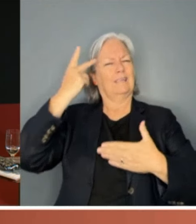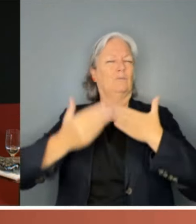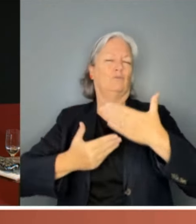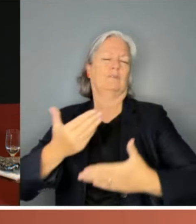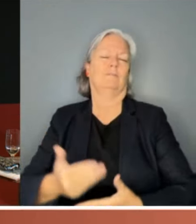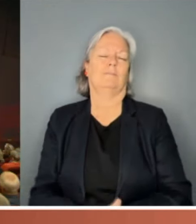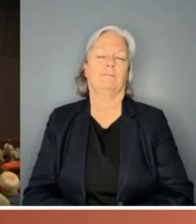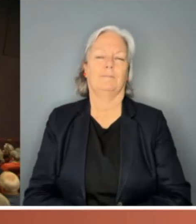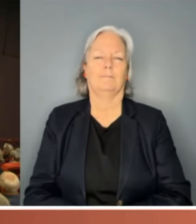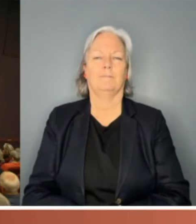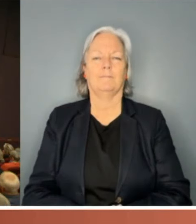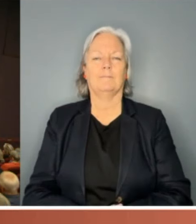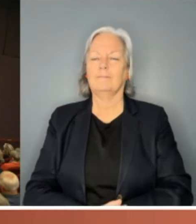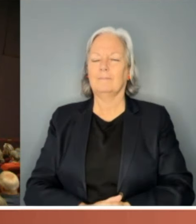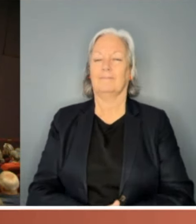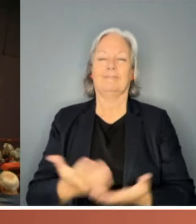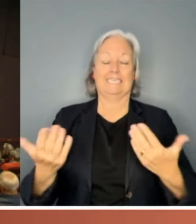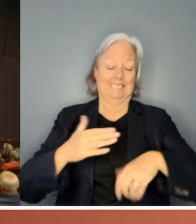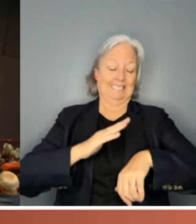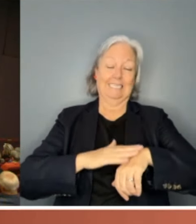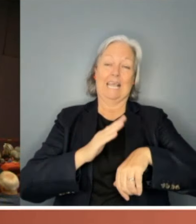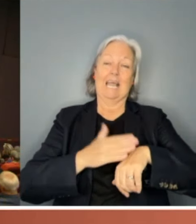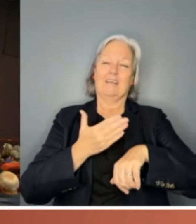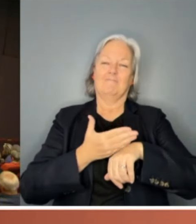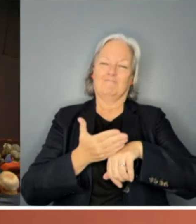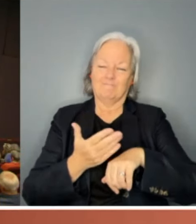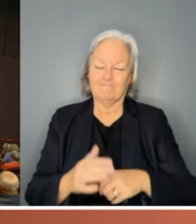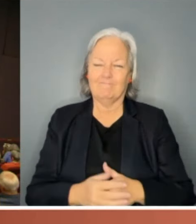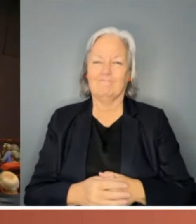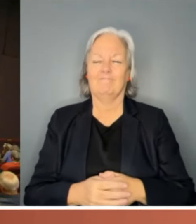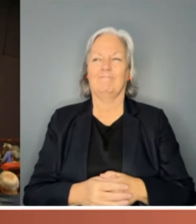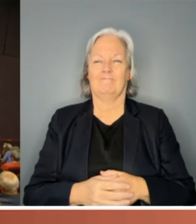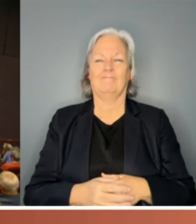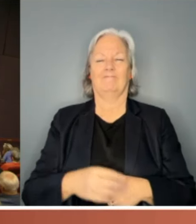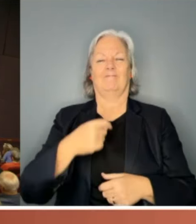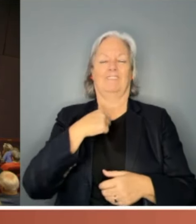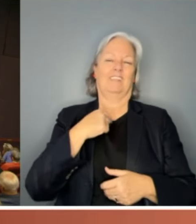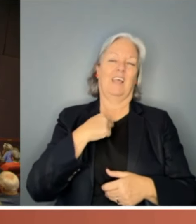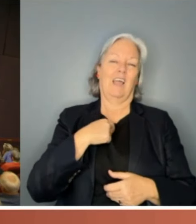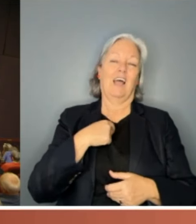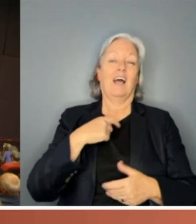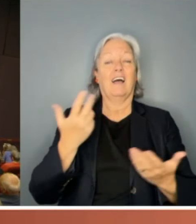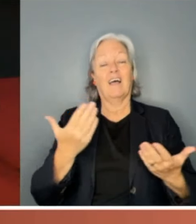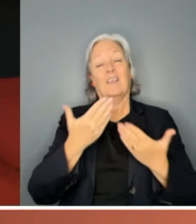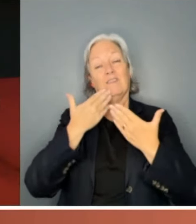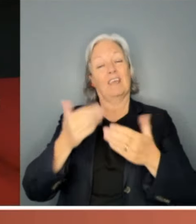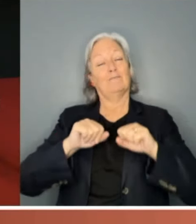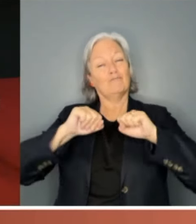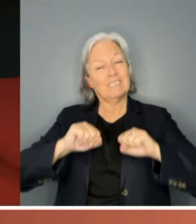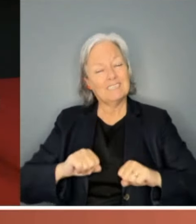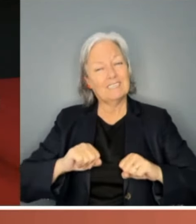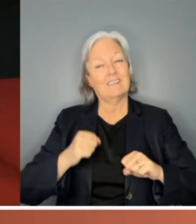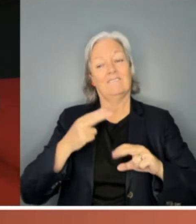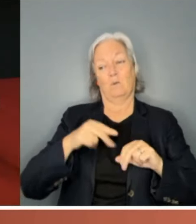Well, time has defeated us. But I think I get the lovely job of thanking the president for inaugurating the series